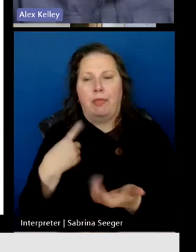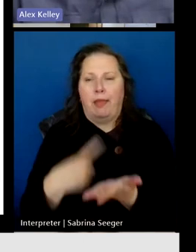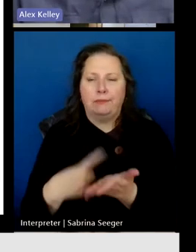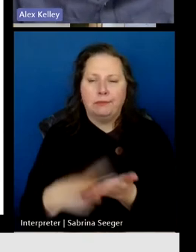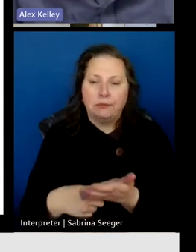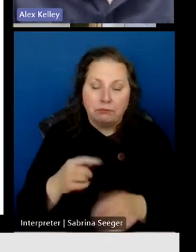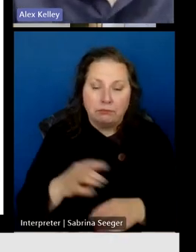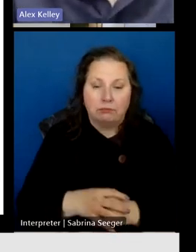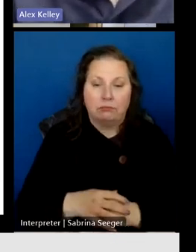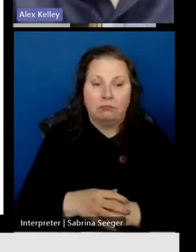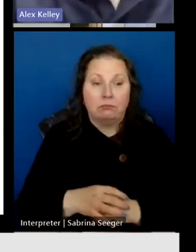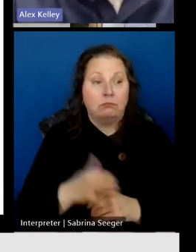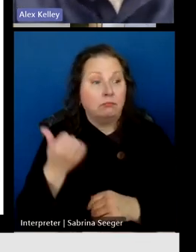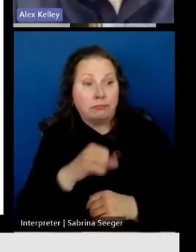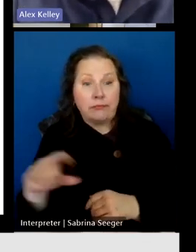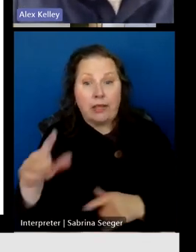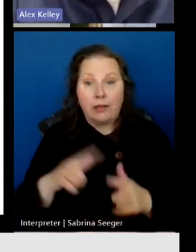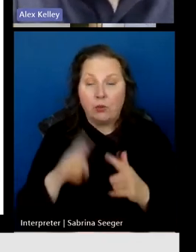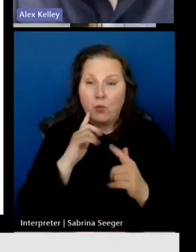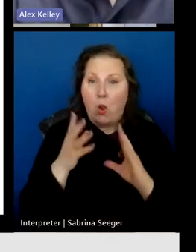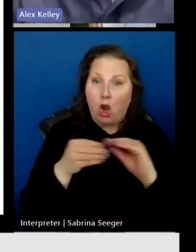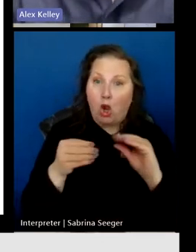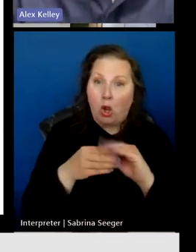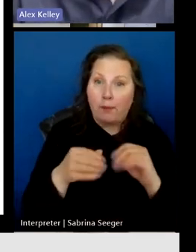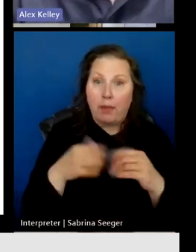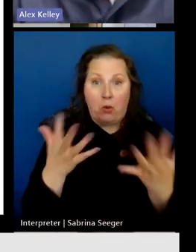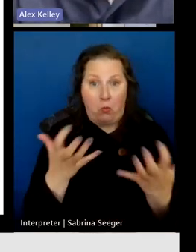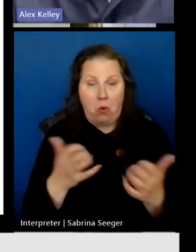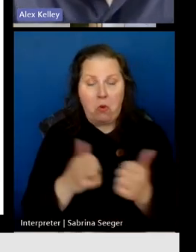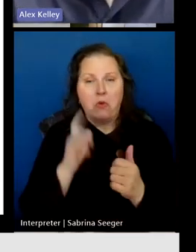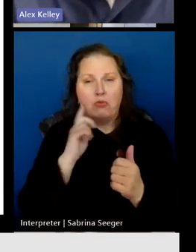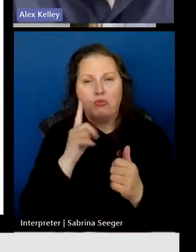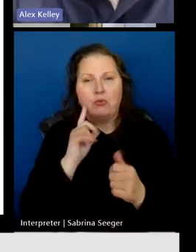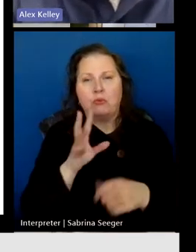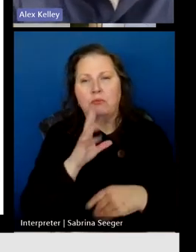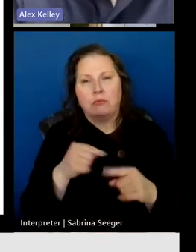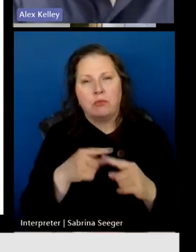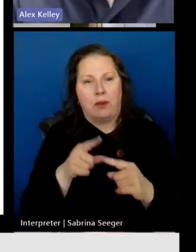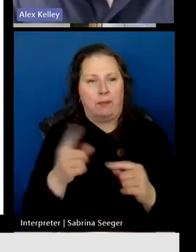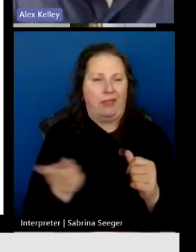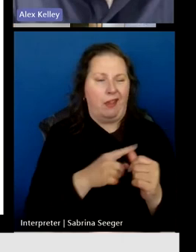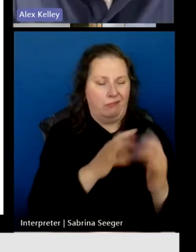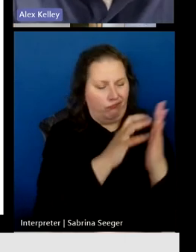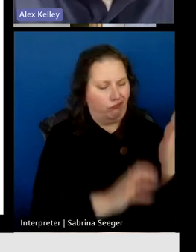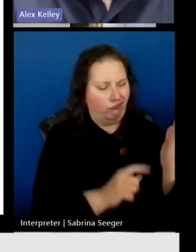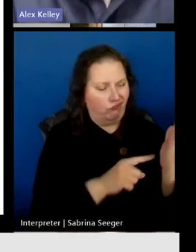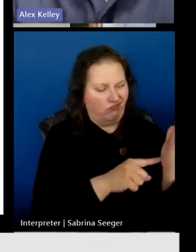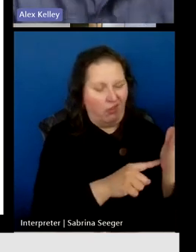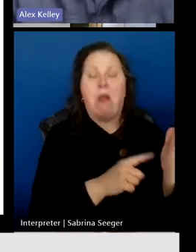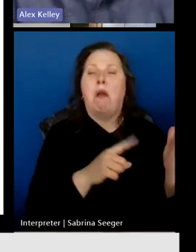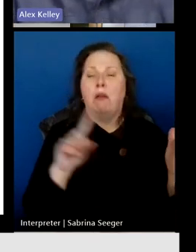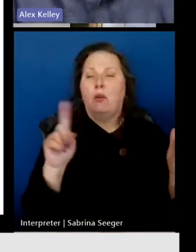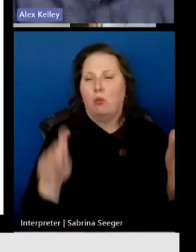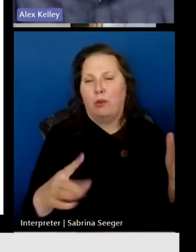I encourage anyone who wants to make a comment to refer to the original text for specifics if you have questions.